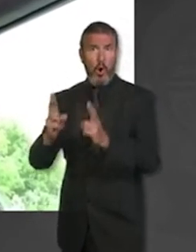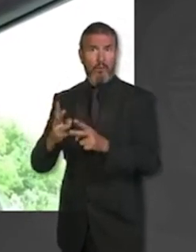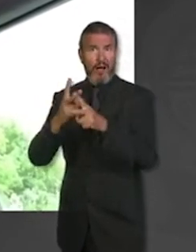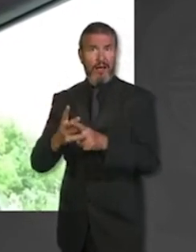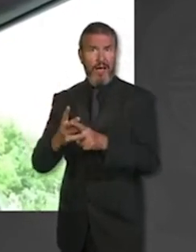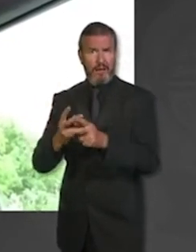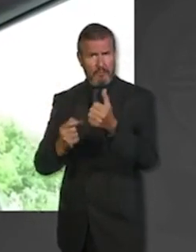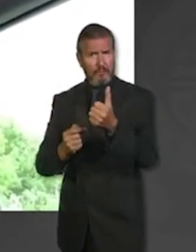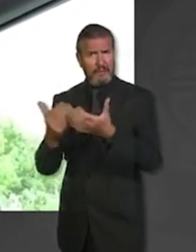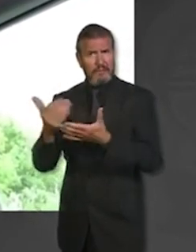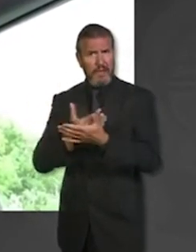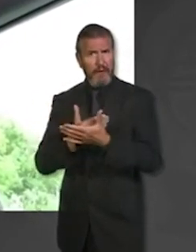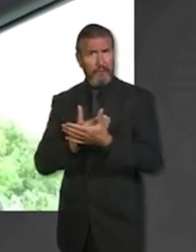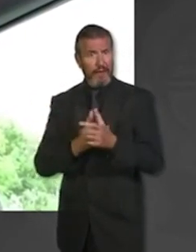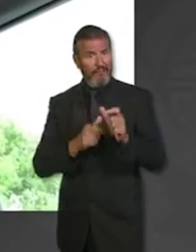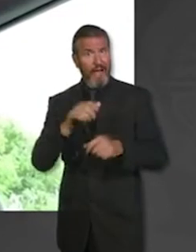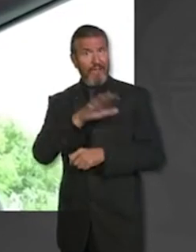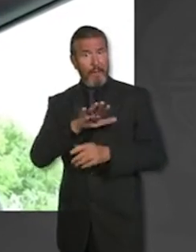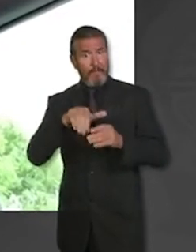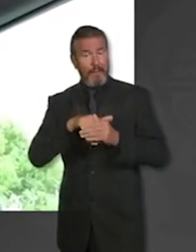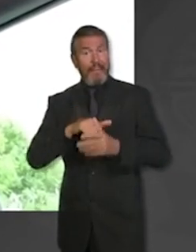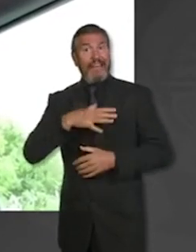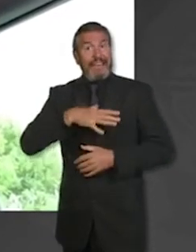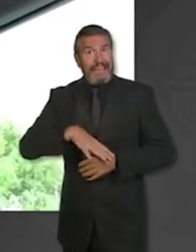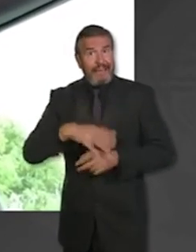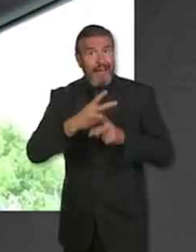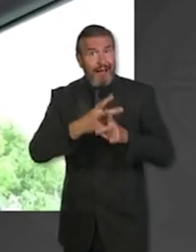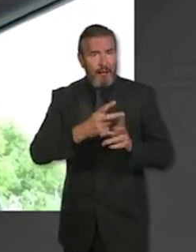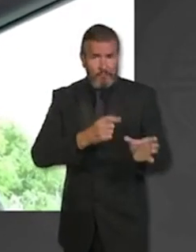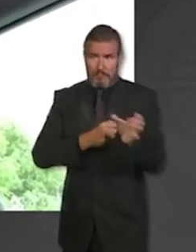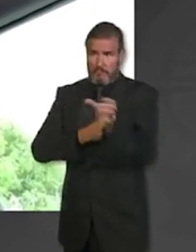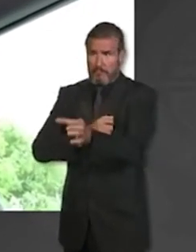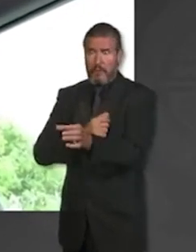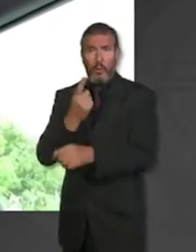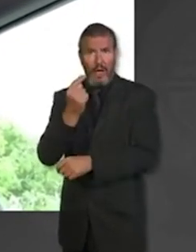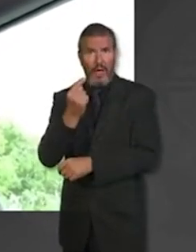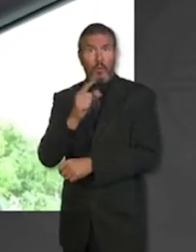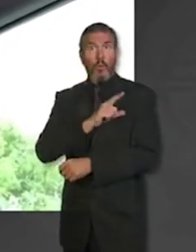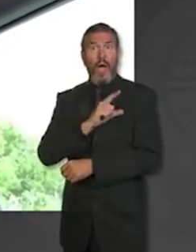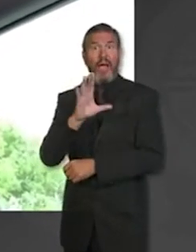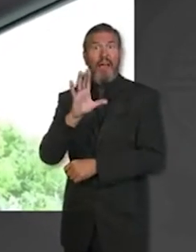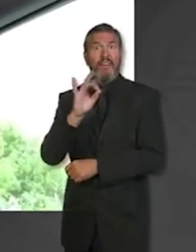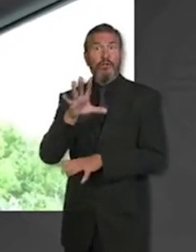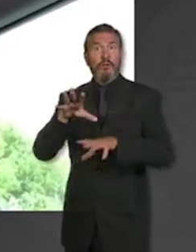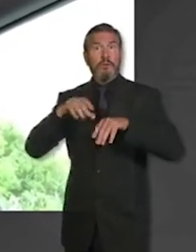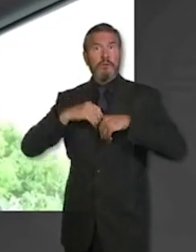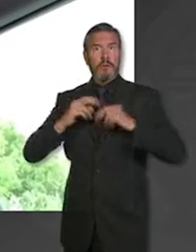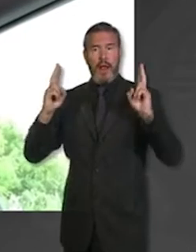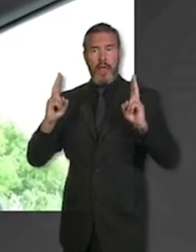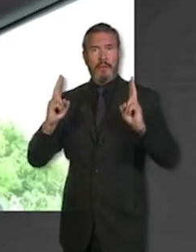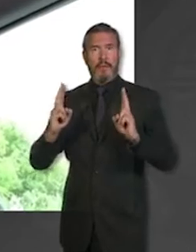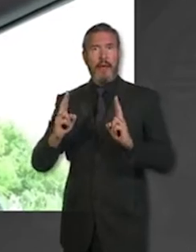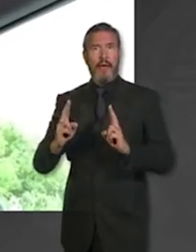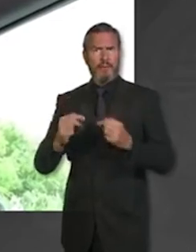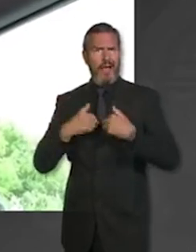epidemic in care homes is coming under control. That measure that I just read out that in the last